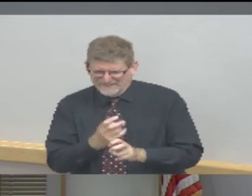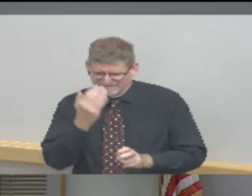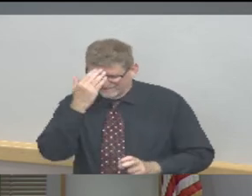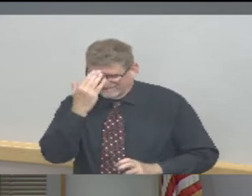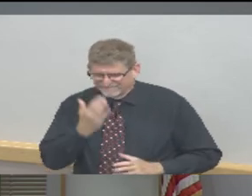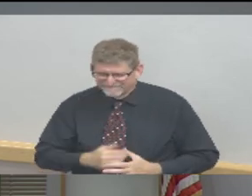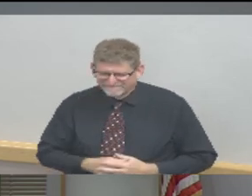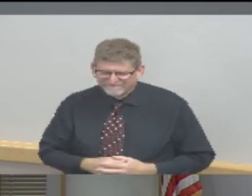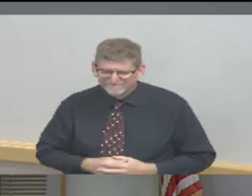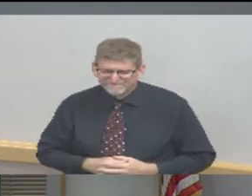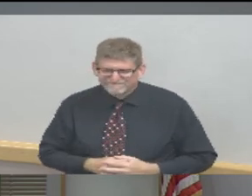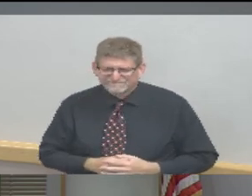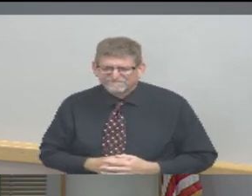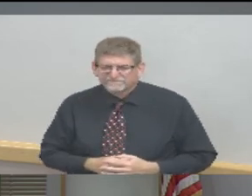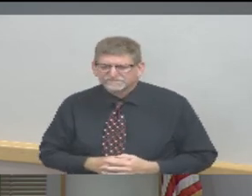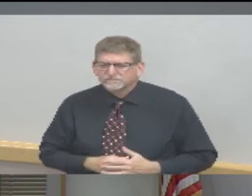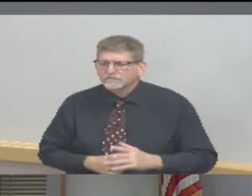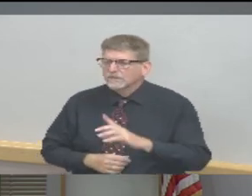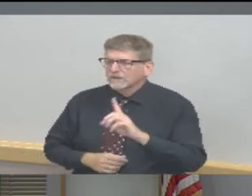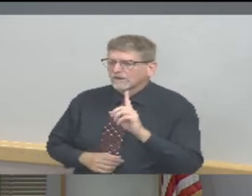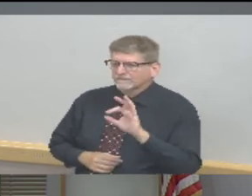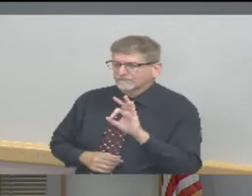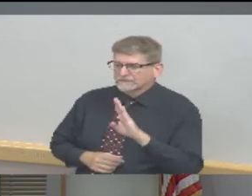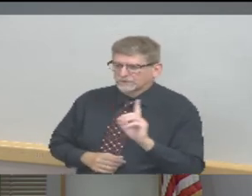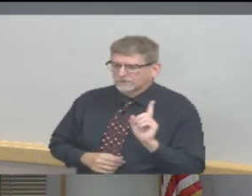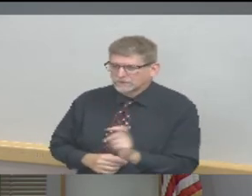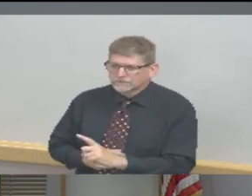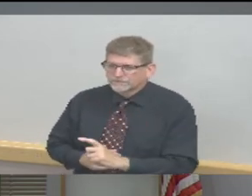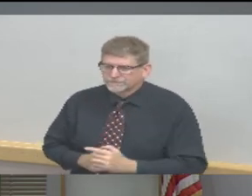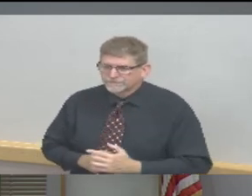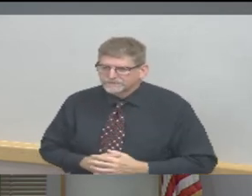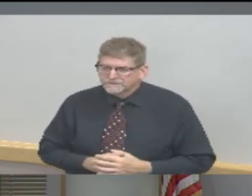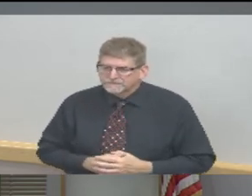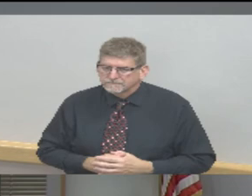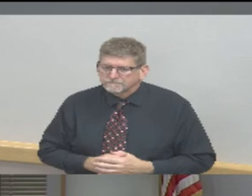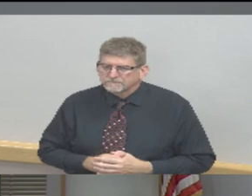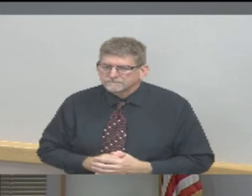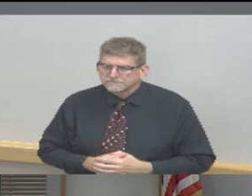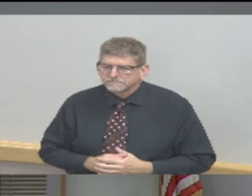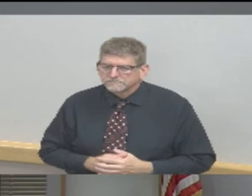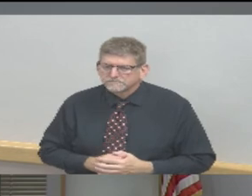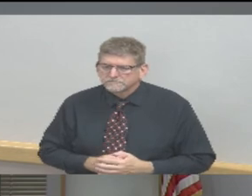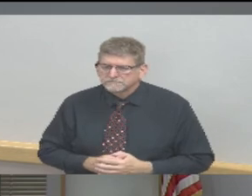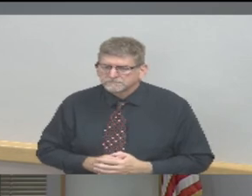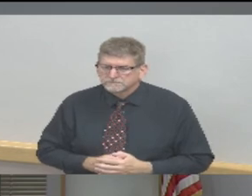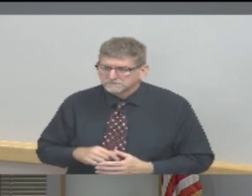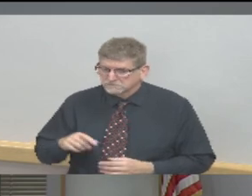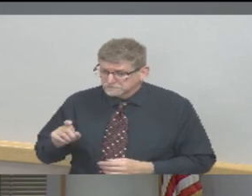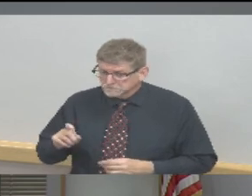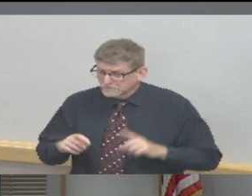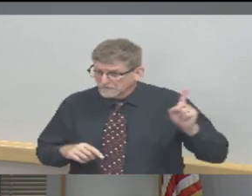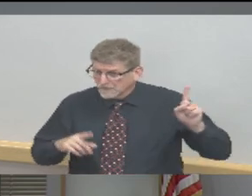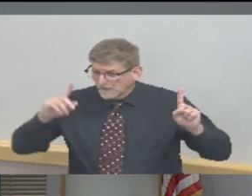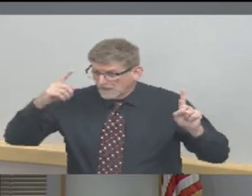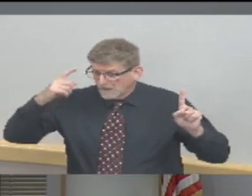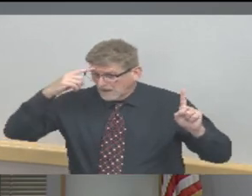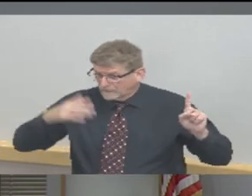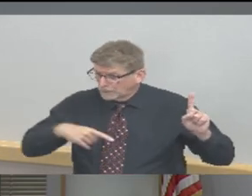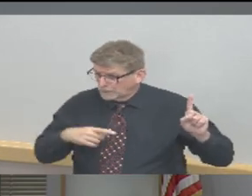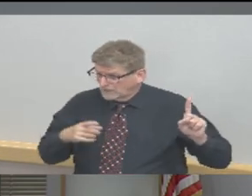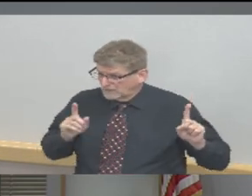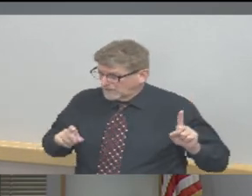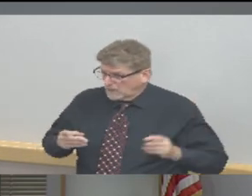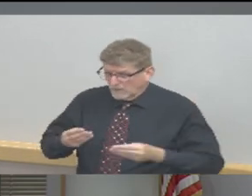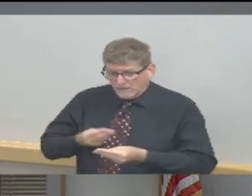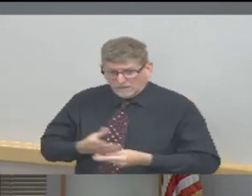Question from Facebook Live. has been said that the Governor is to give an update today on rec leagues and practices in particular.